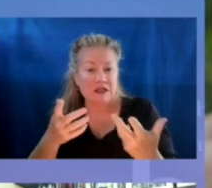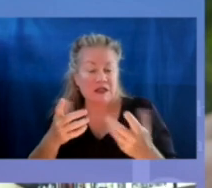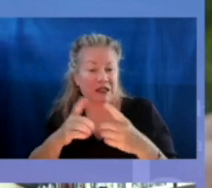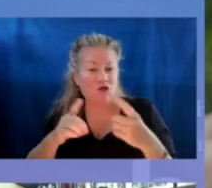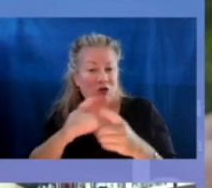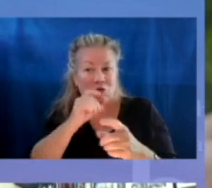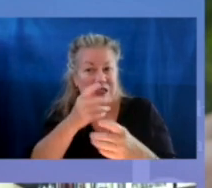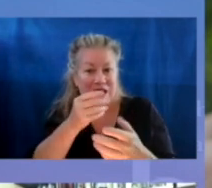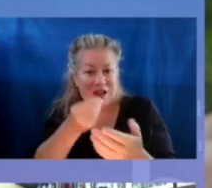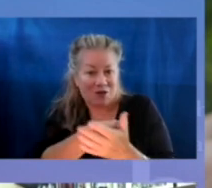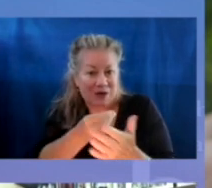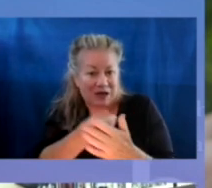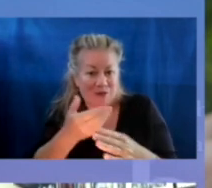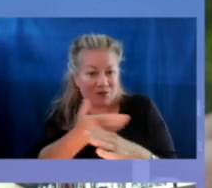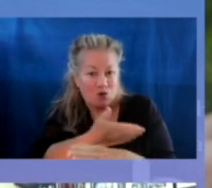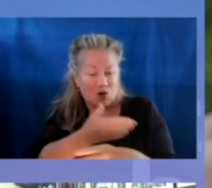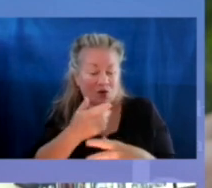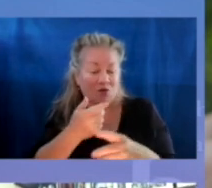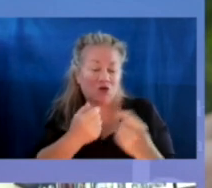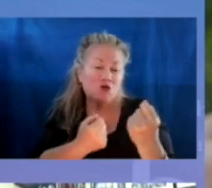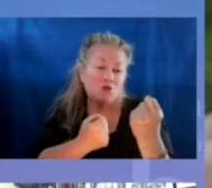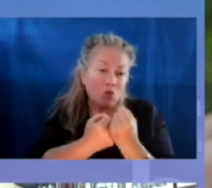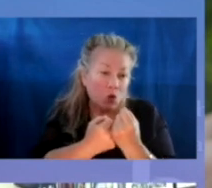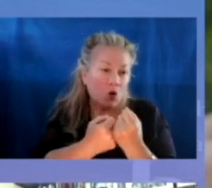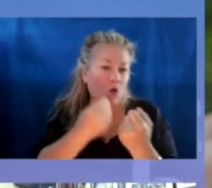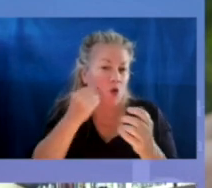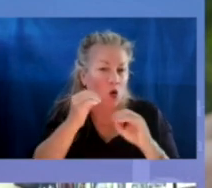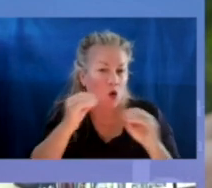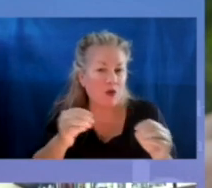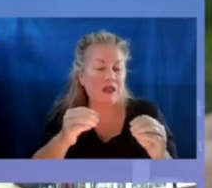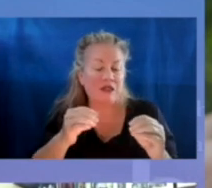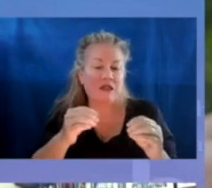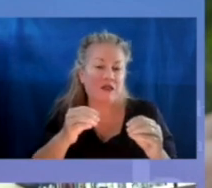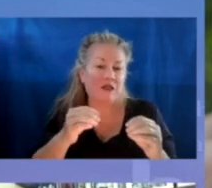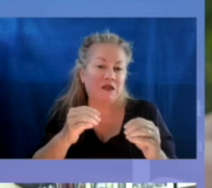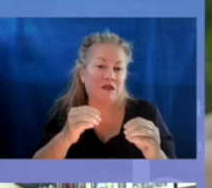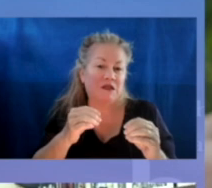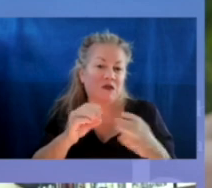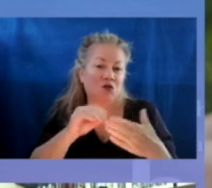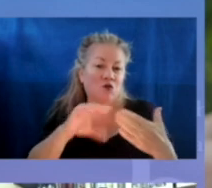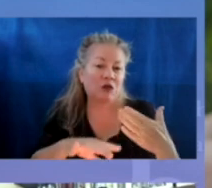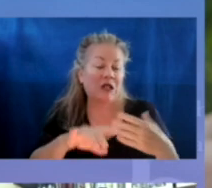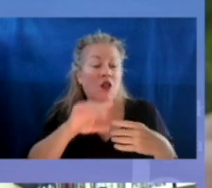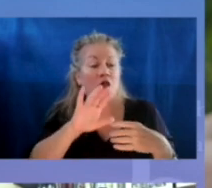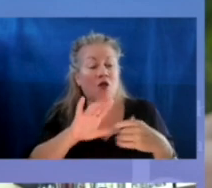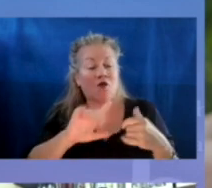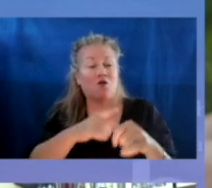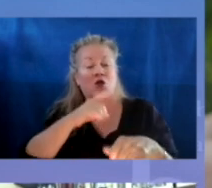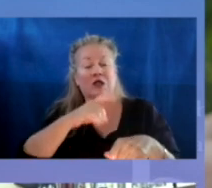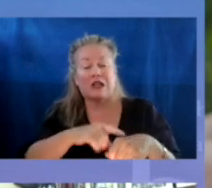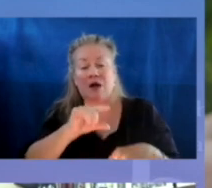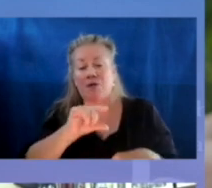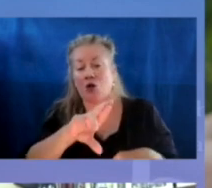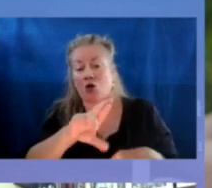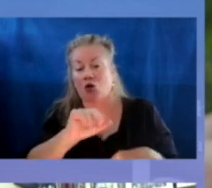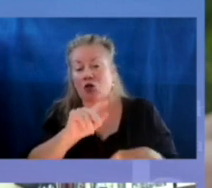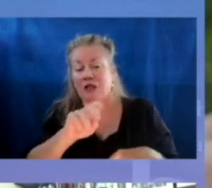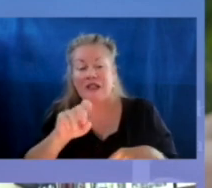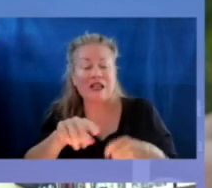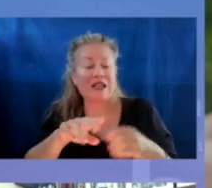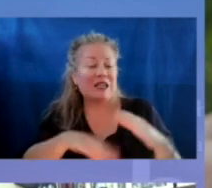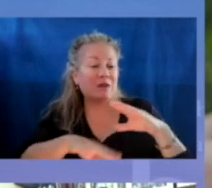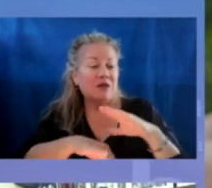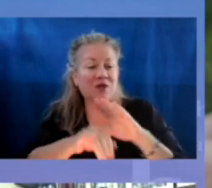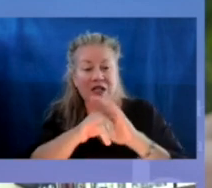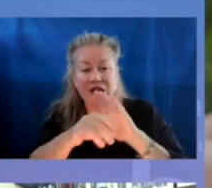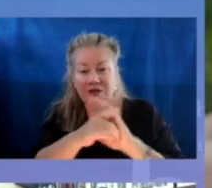dedicated funding to support homeless students before, many first-time grantees. Those districts are going to need help with very basics